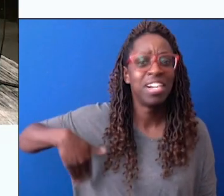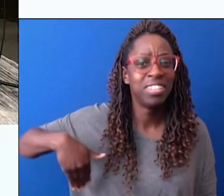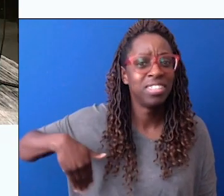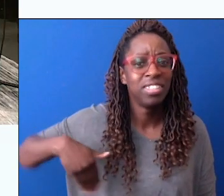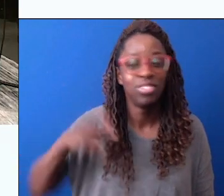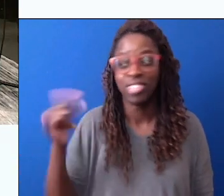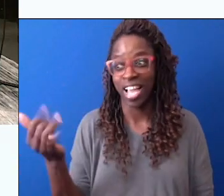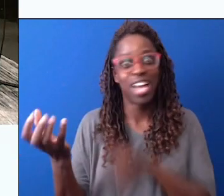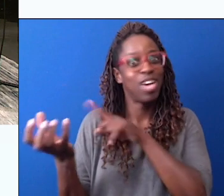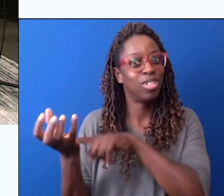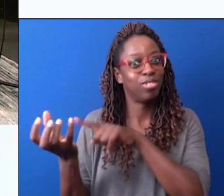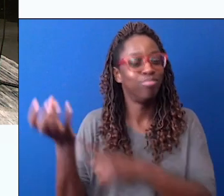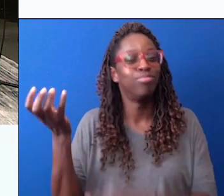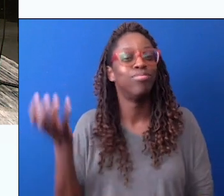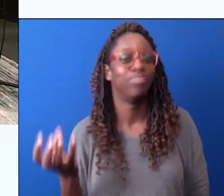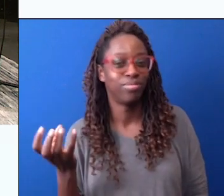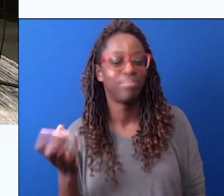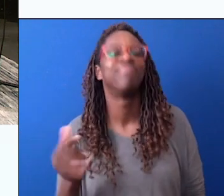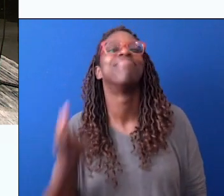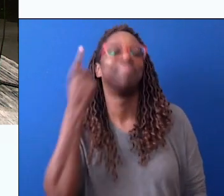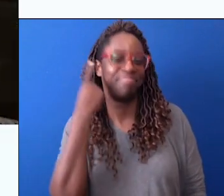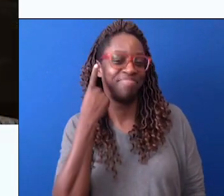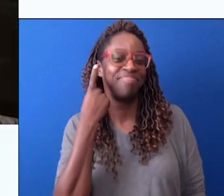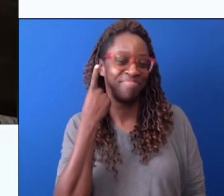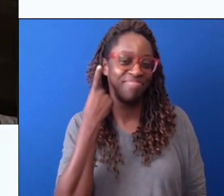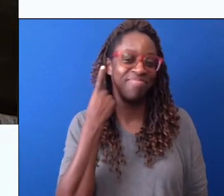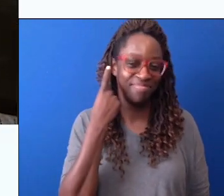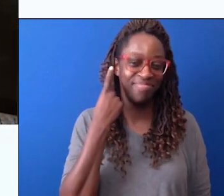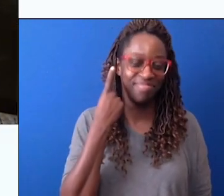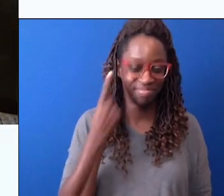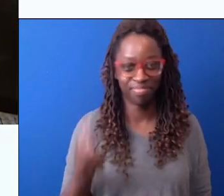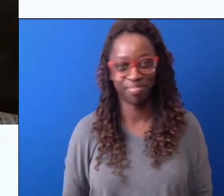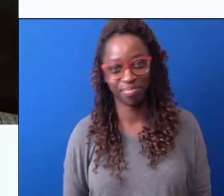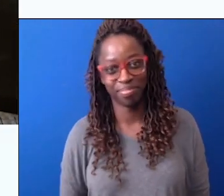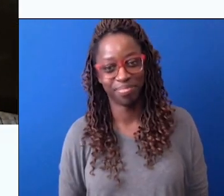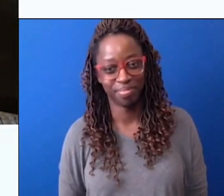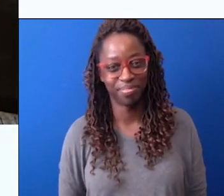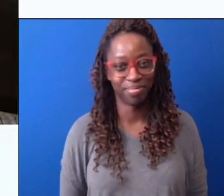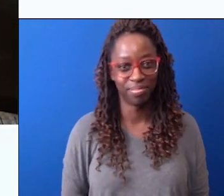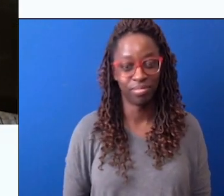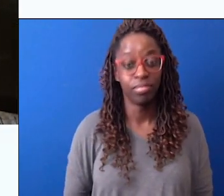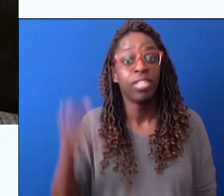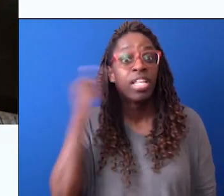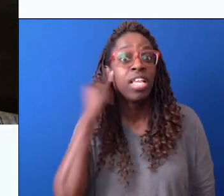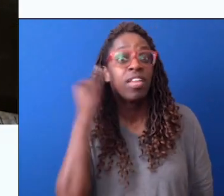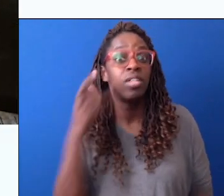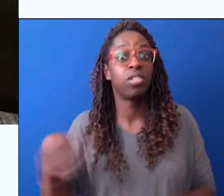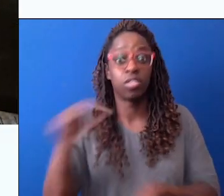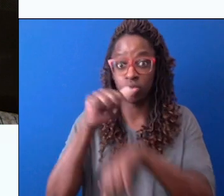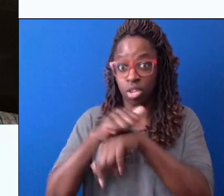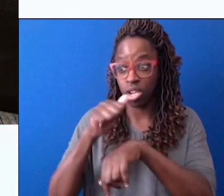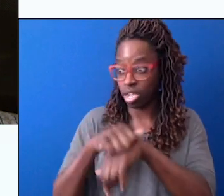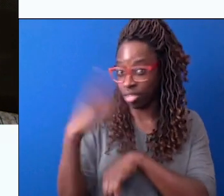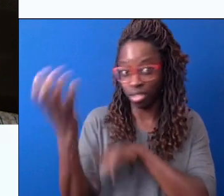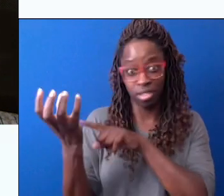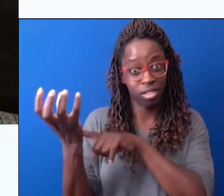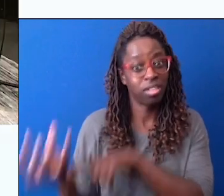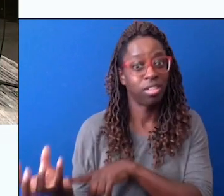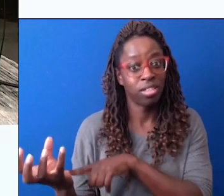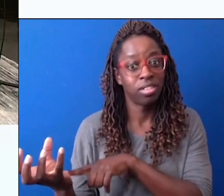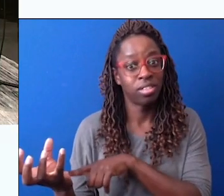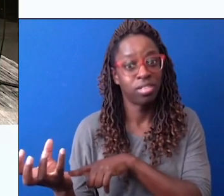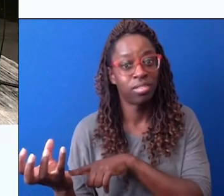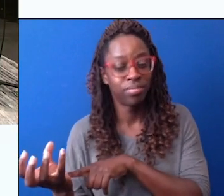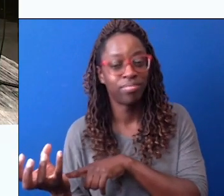Marinerosol, You'll never be late, marinero soul To understand, marinero soul